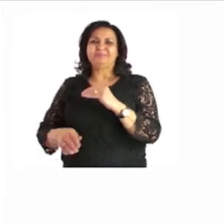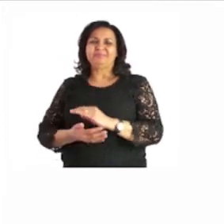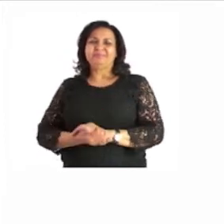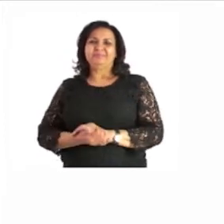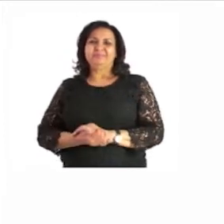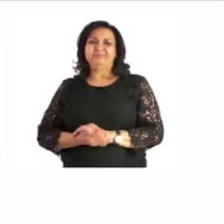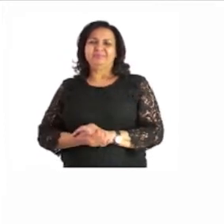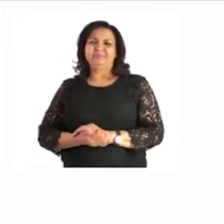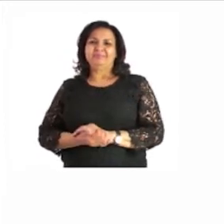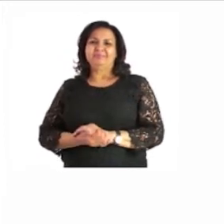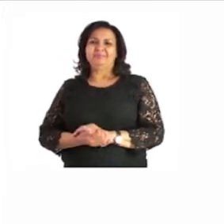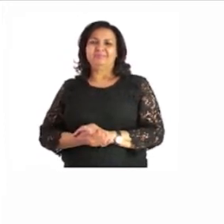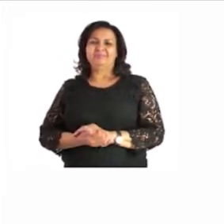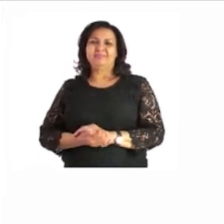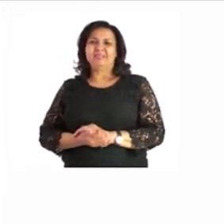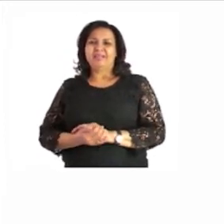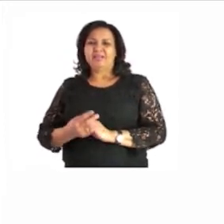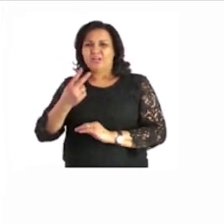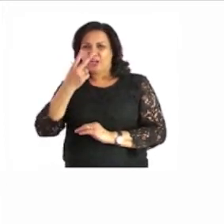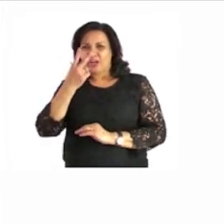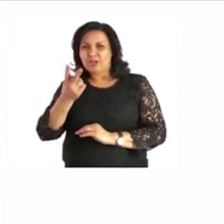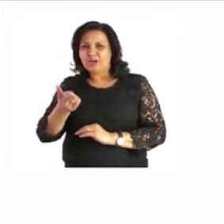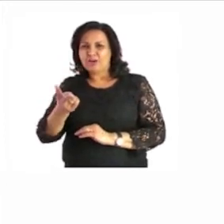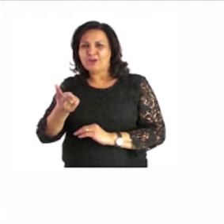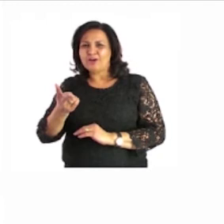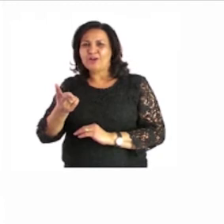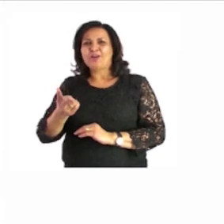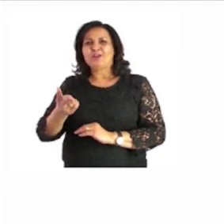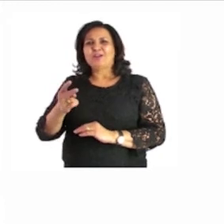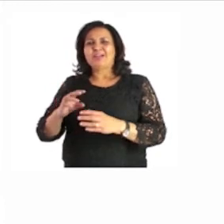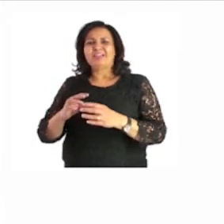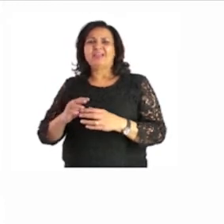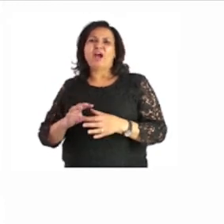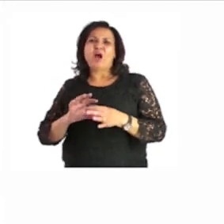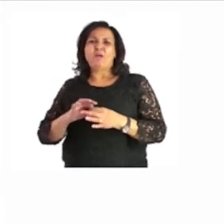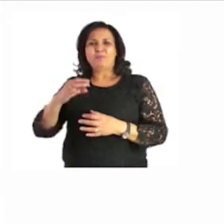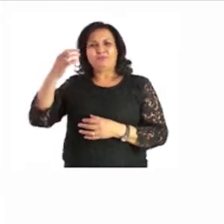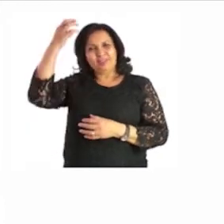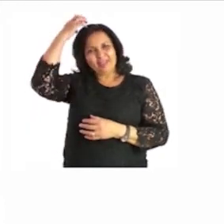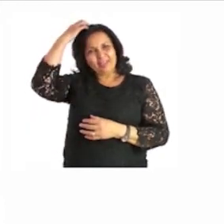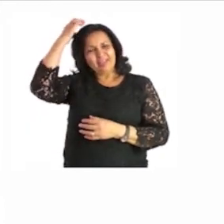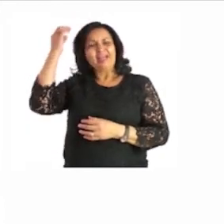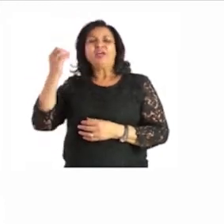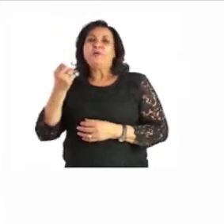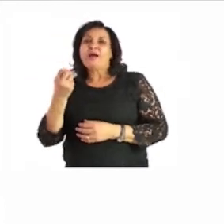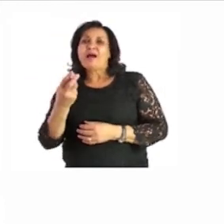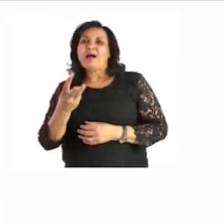there we going to look at the castle very carefully and count the shapes